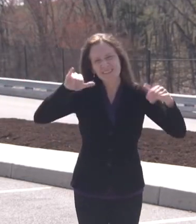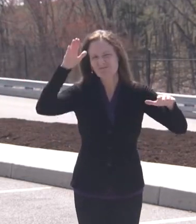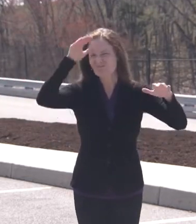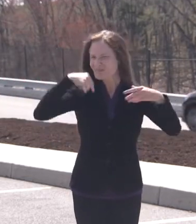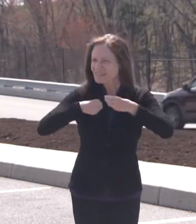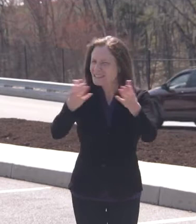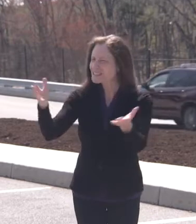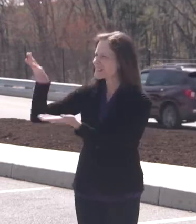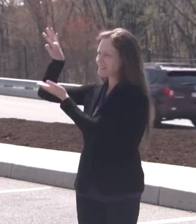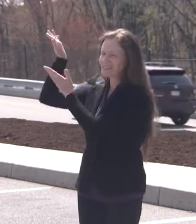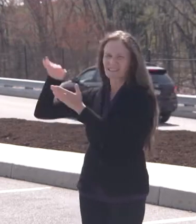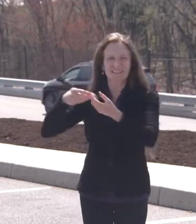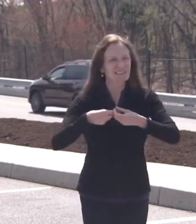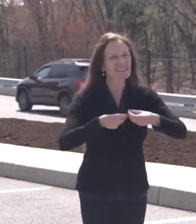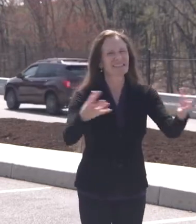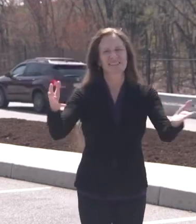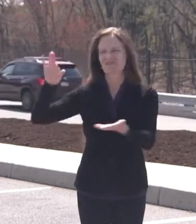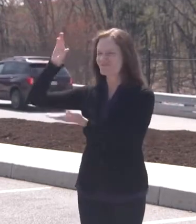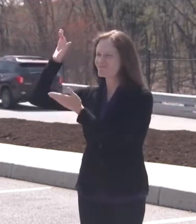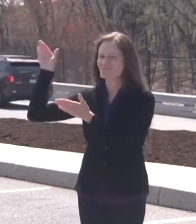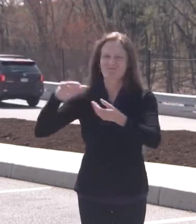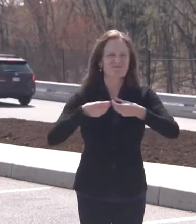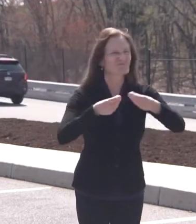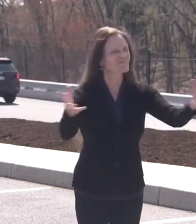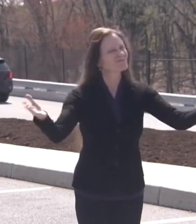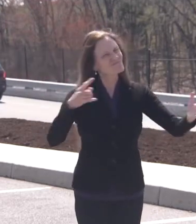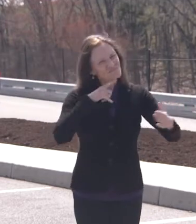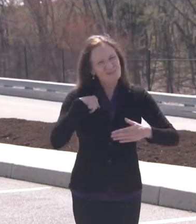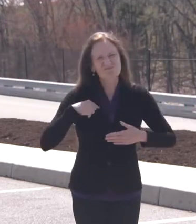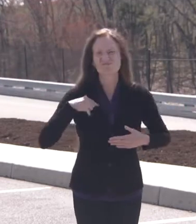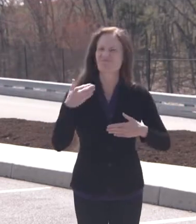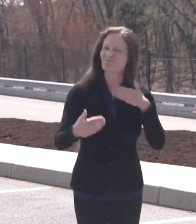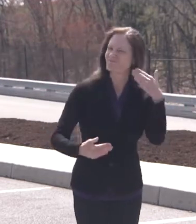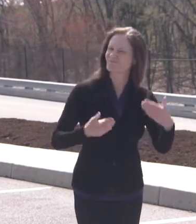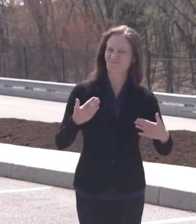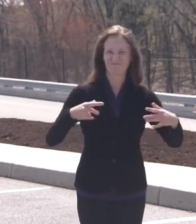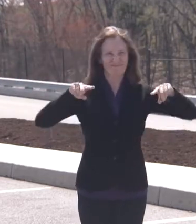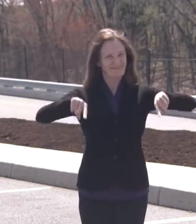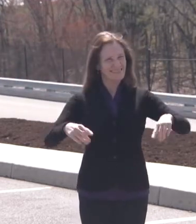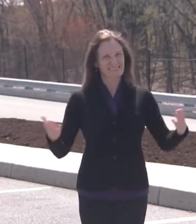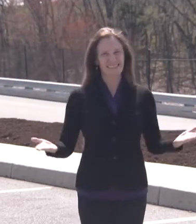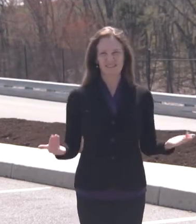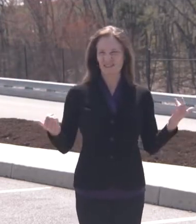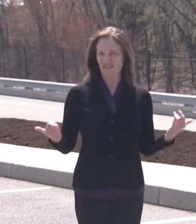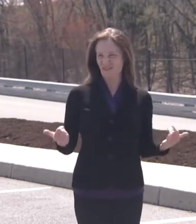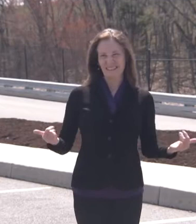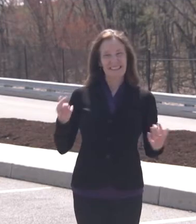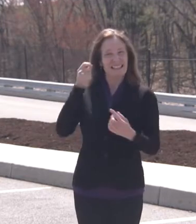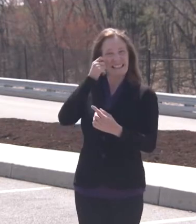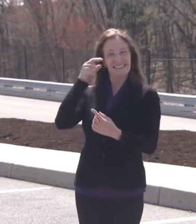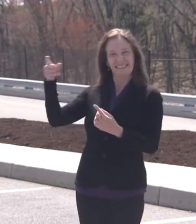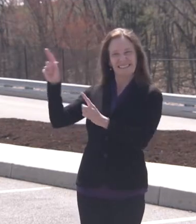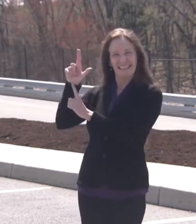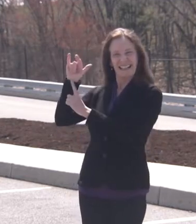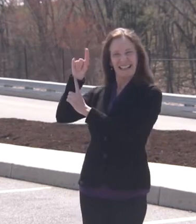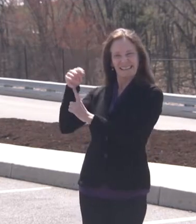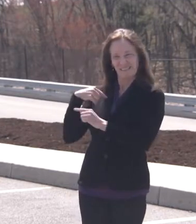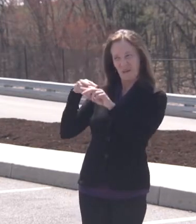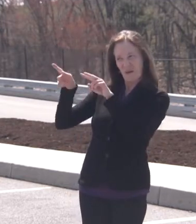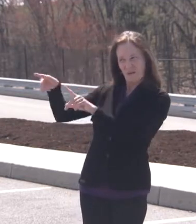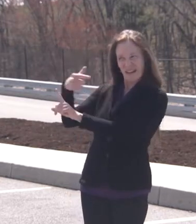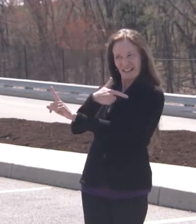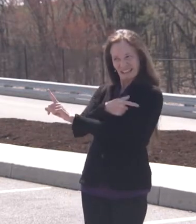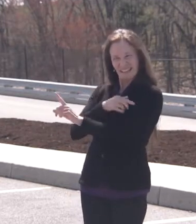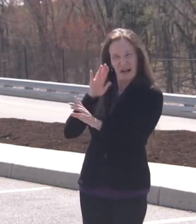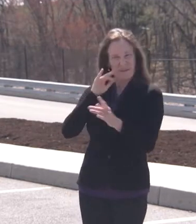more arms. And as we saw here today with Liz, we're actually making great progress there. Pennsylvania continues